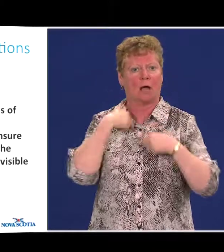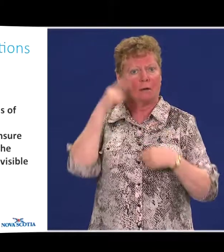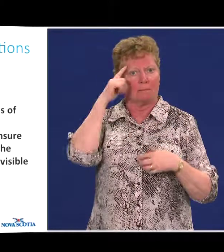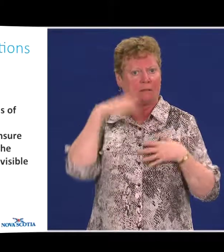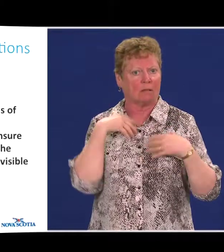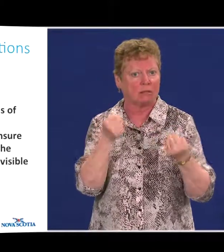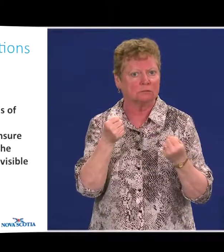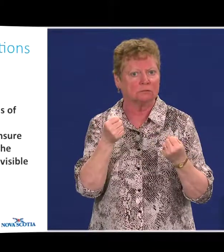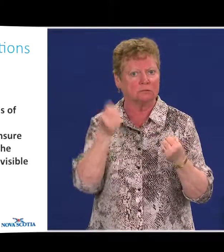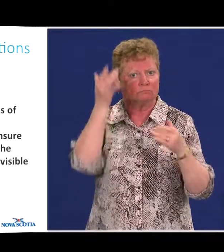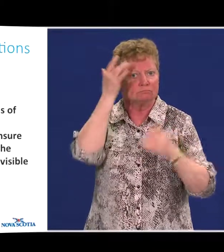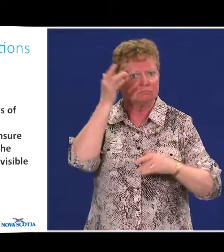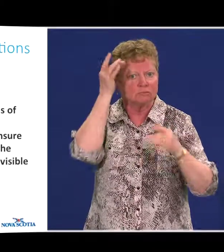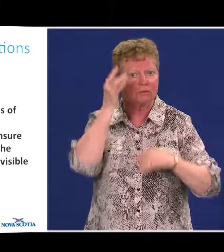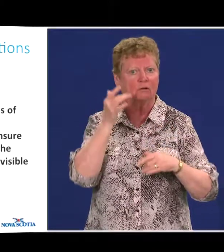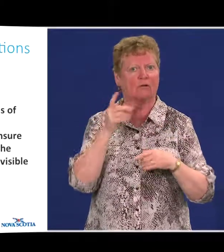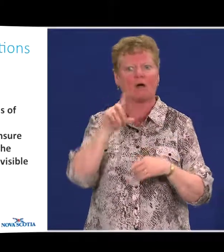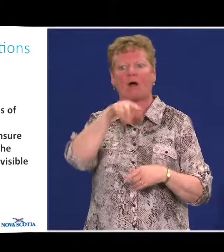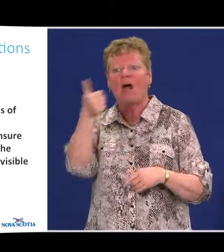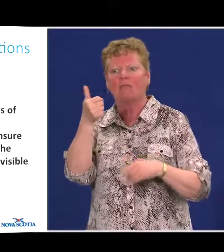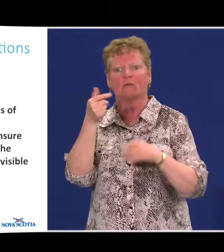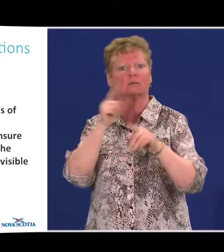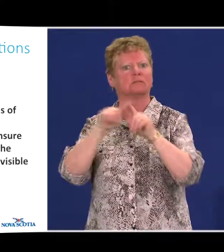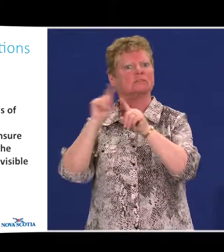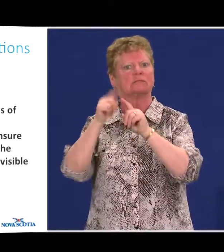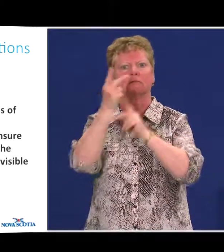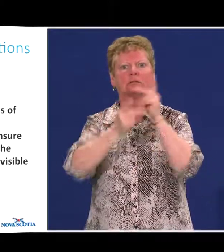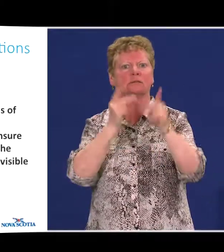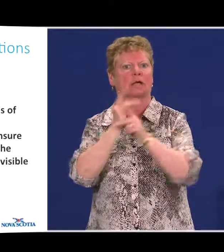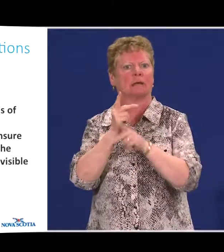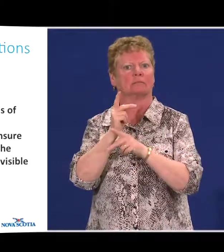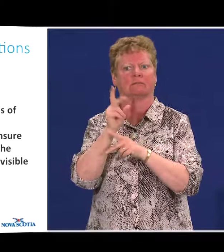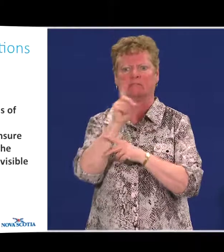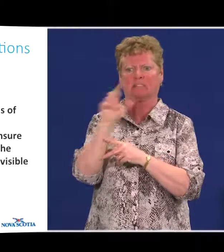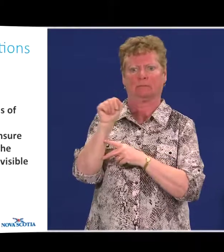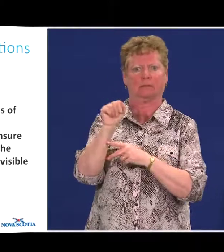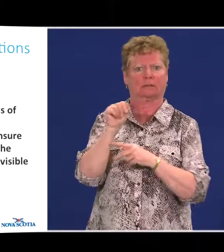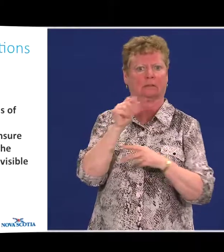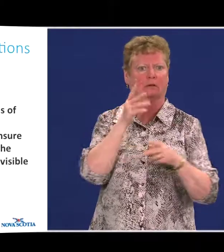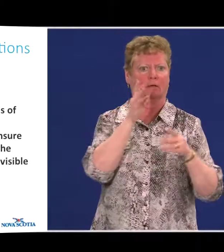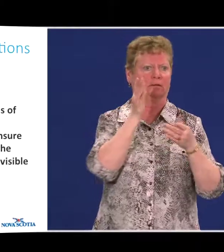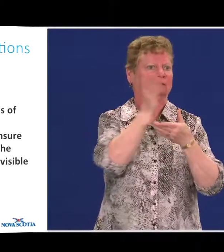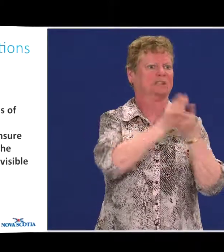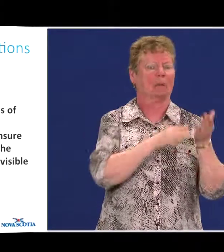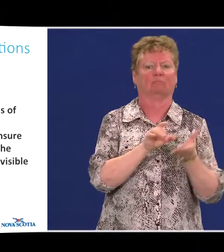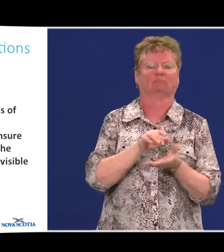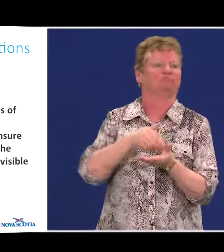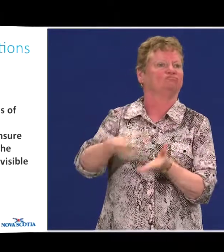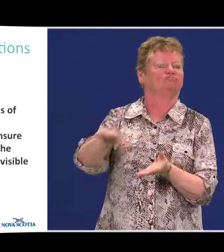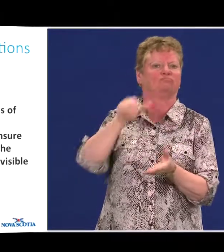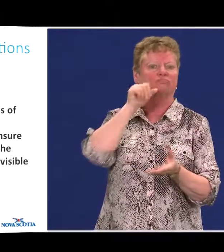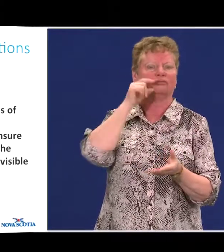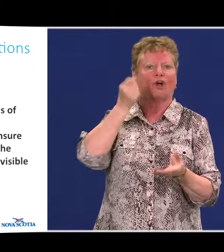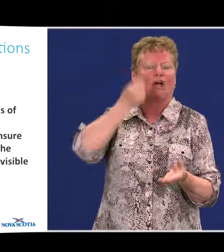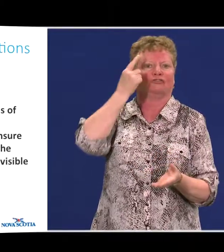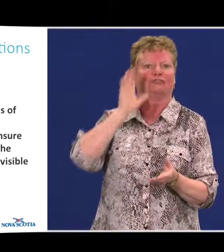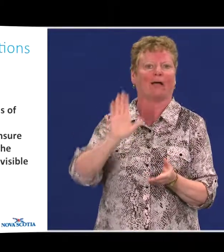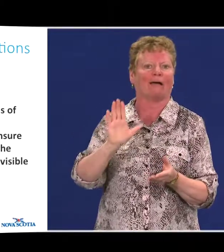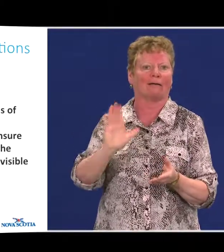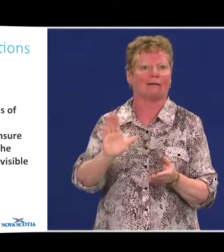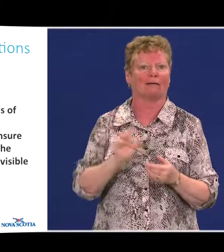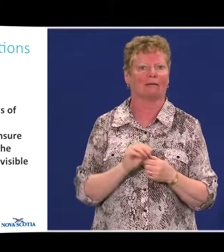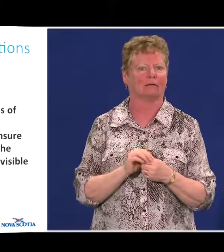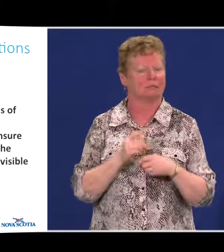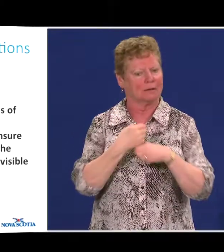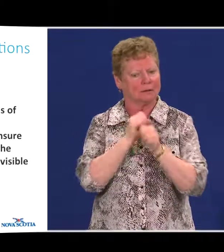or other forms of disability that are either not understood or discounted. And ensure